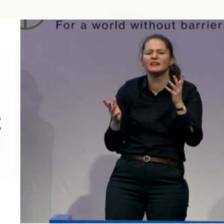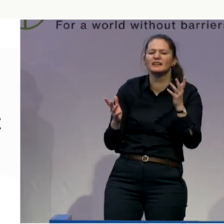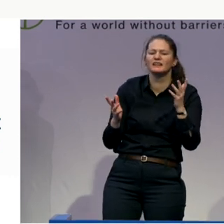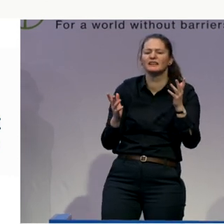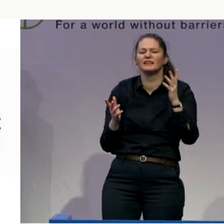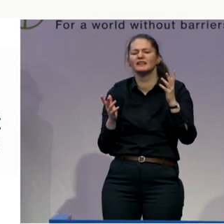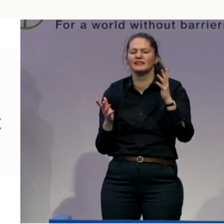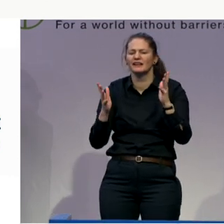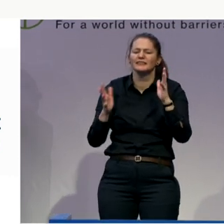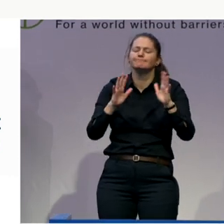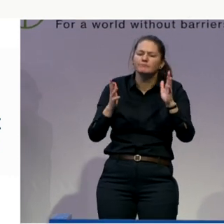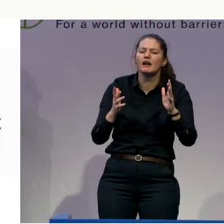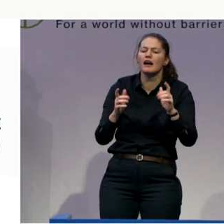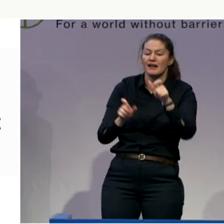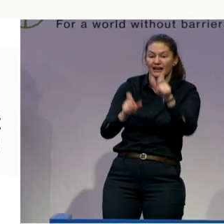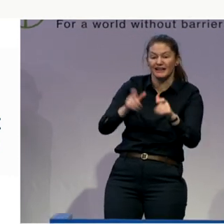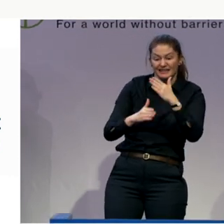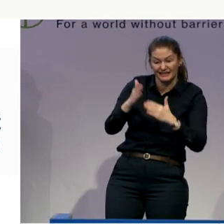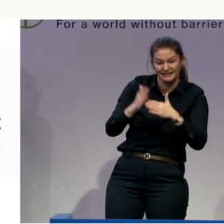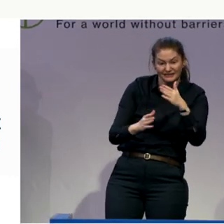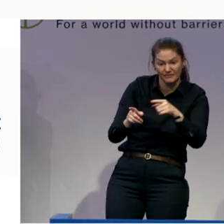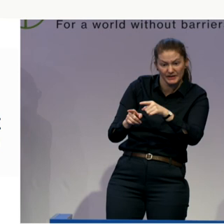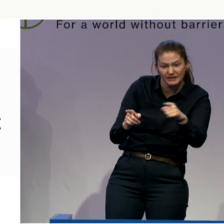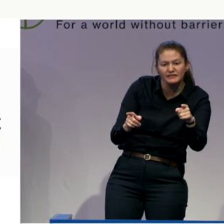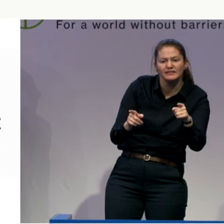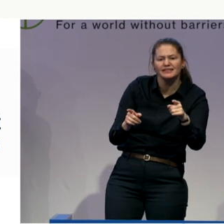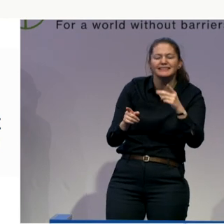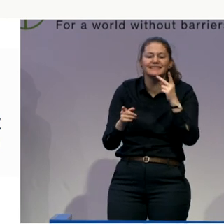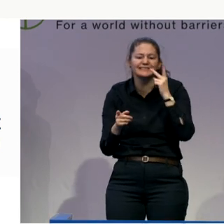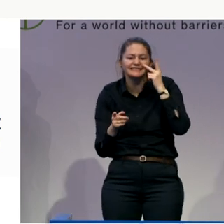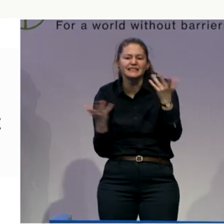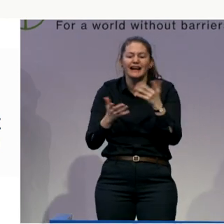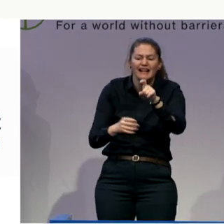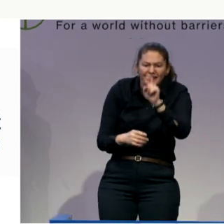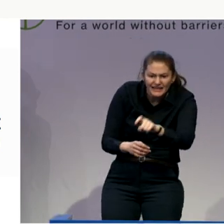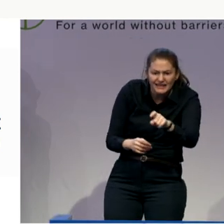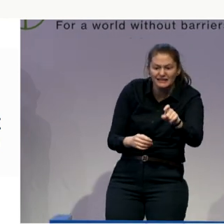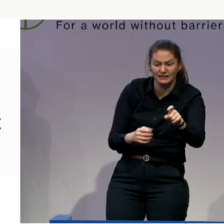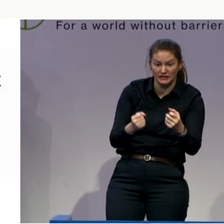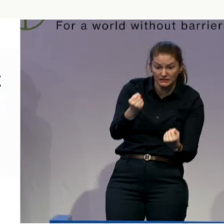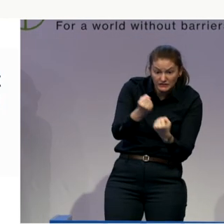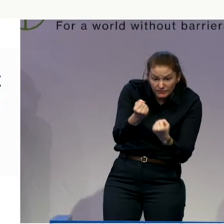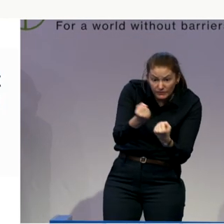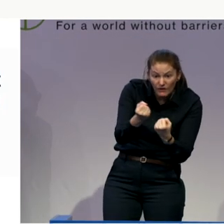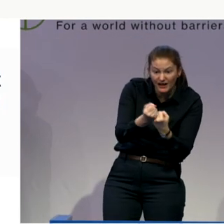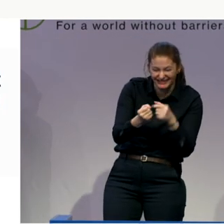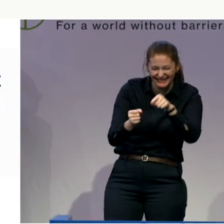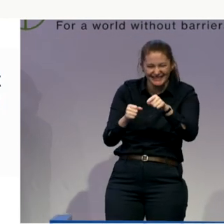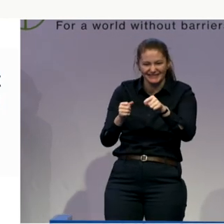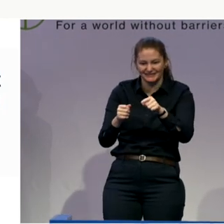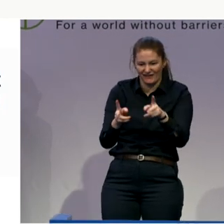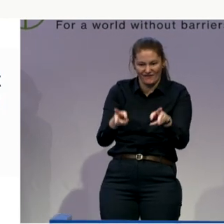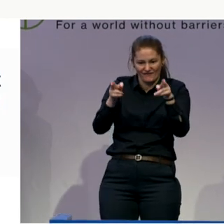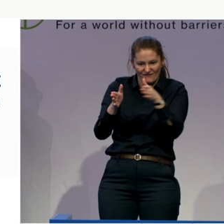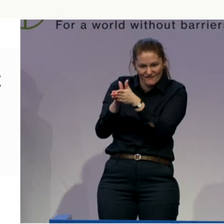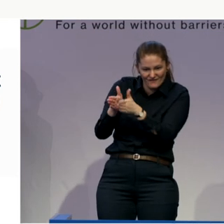you don't know what you need in your life and what you will need as support, there's a large group of vulnerable